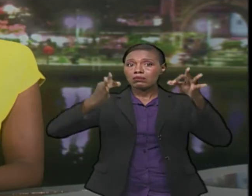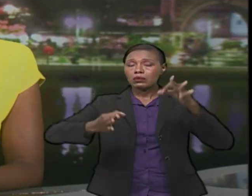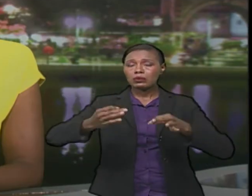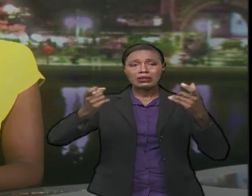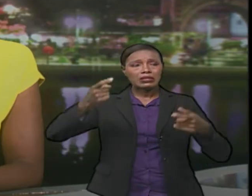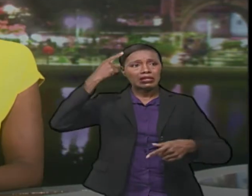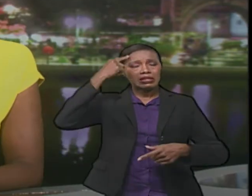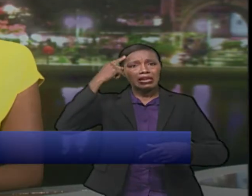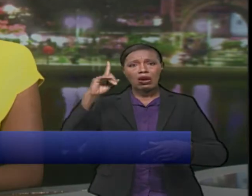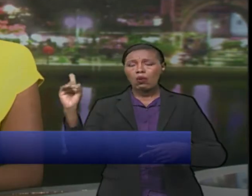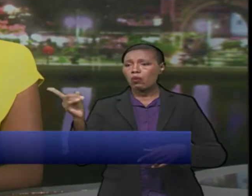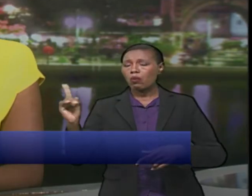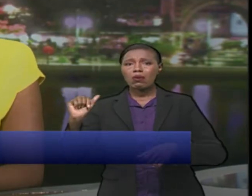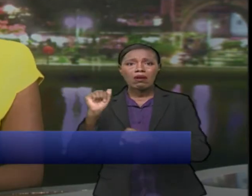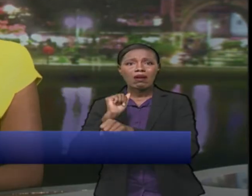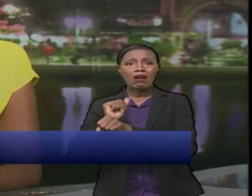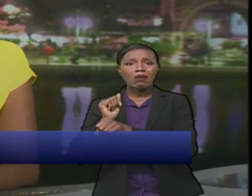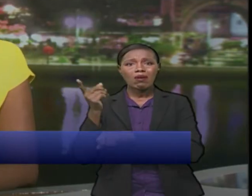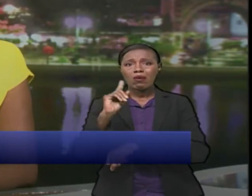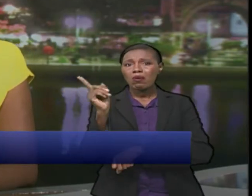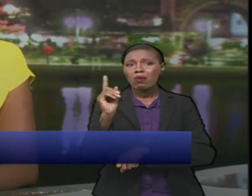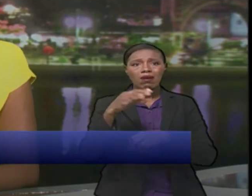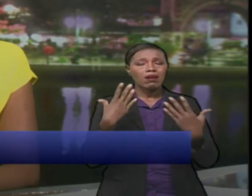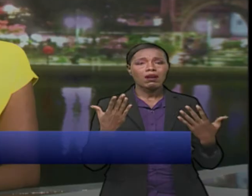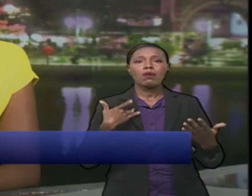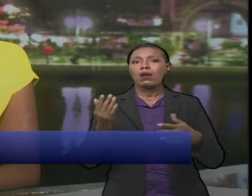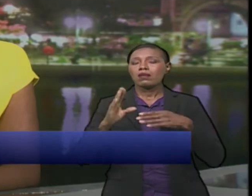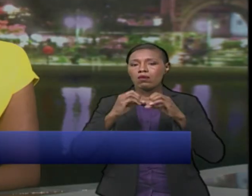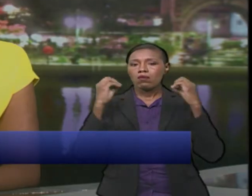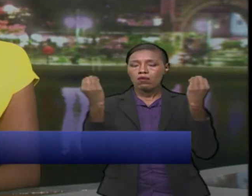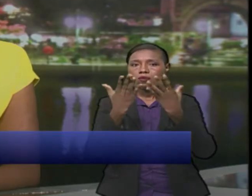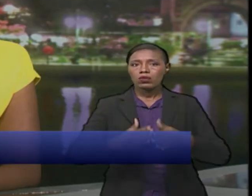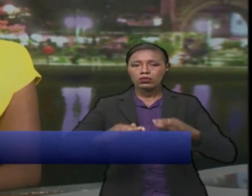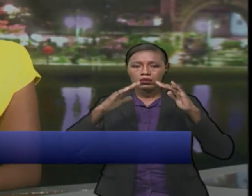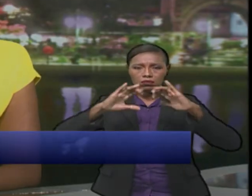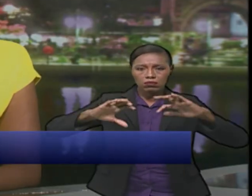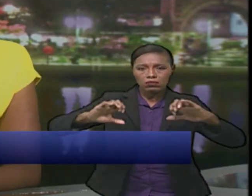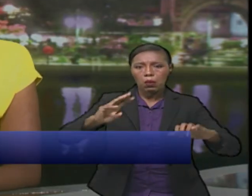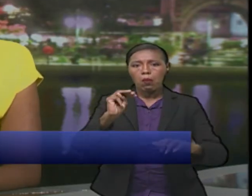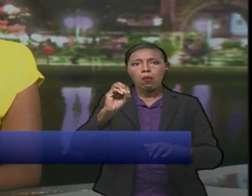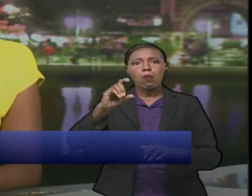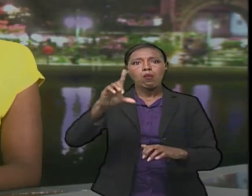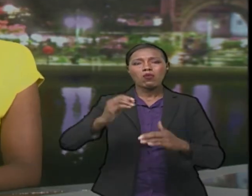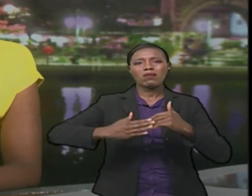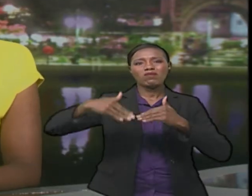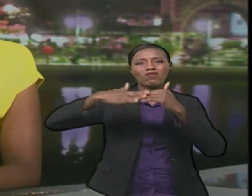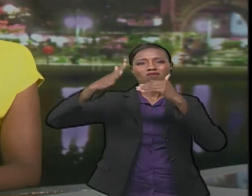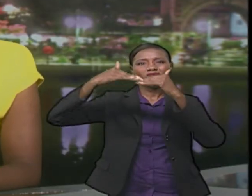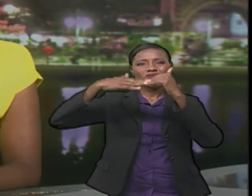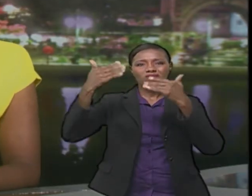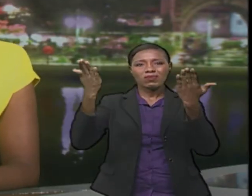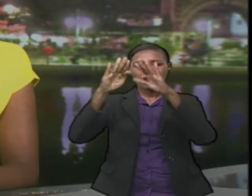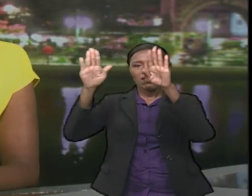idea where they'll be working from while officials tackle a buildup of mold in the complex. Word of this from Registrar Barbara Cook